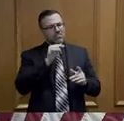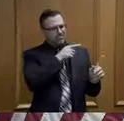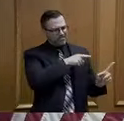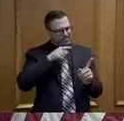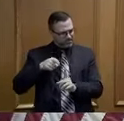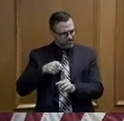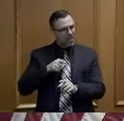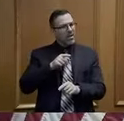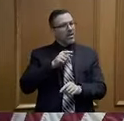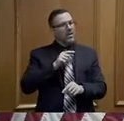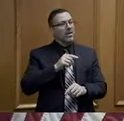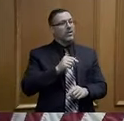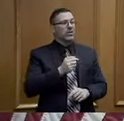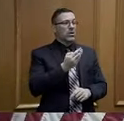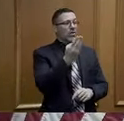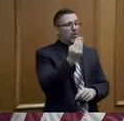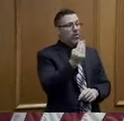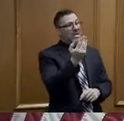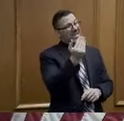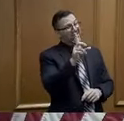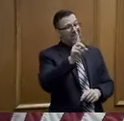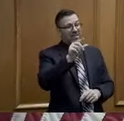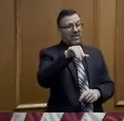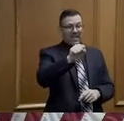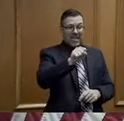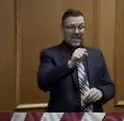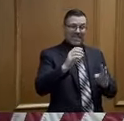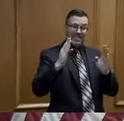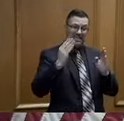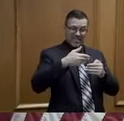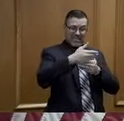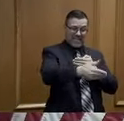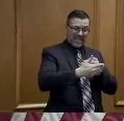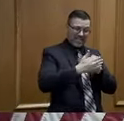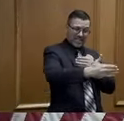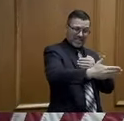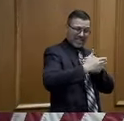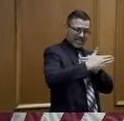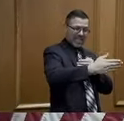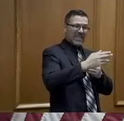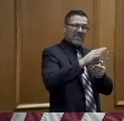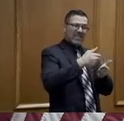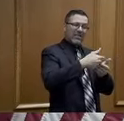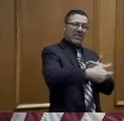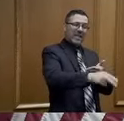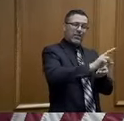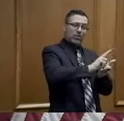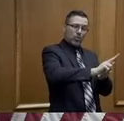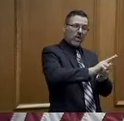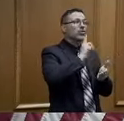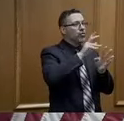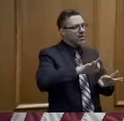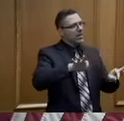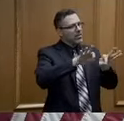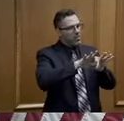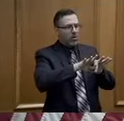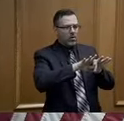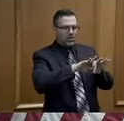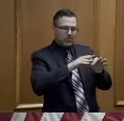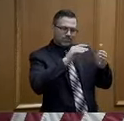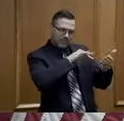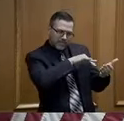14, 15 days, that's a really important period of time over the next two weeks for Tennessee. But we have a long